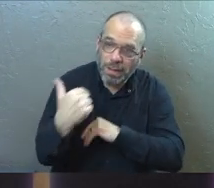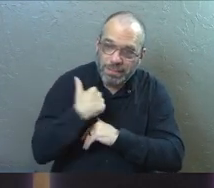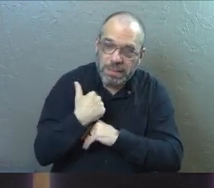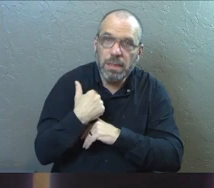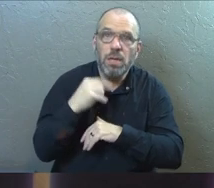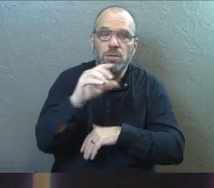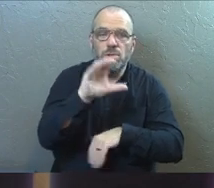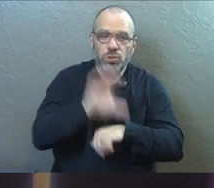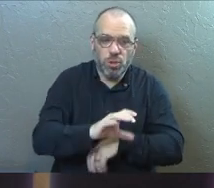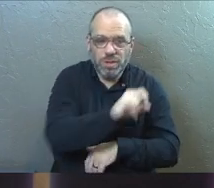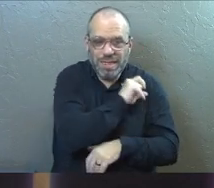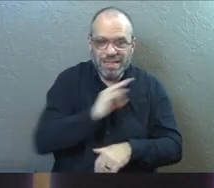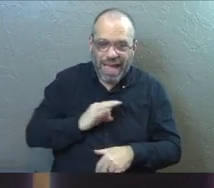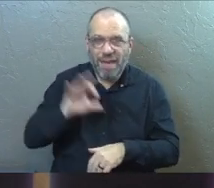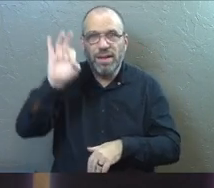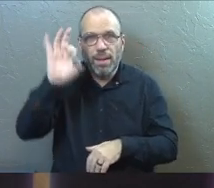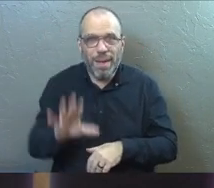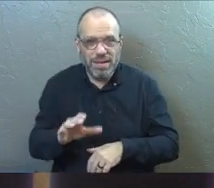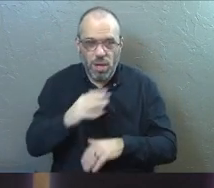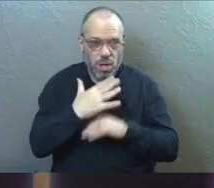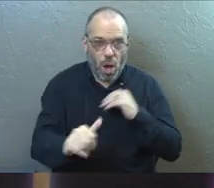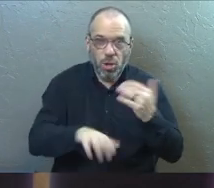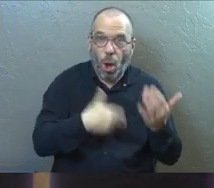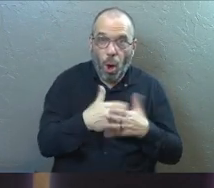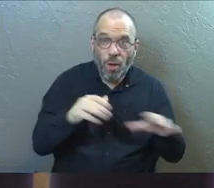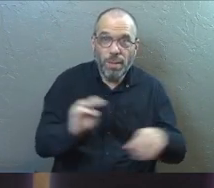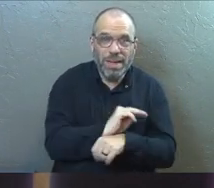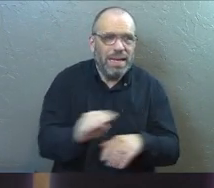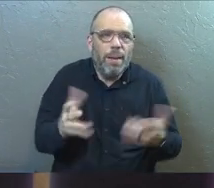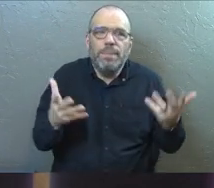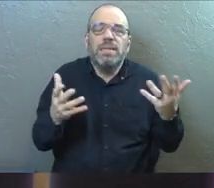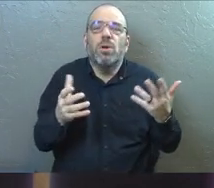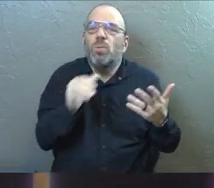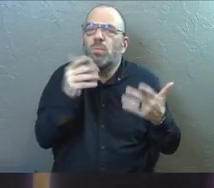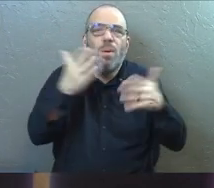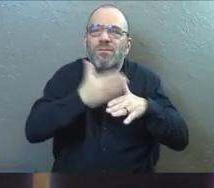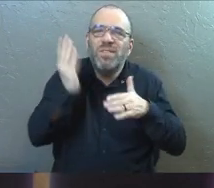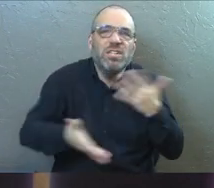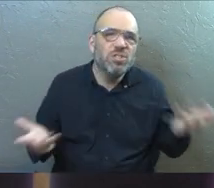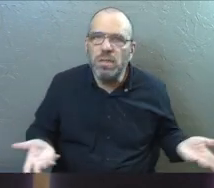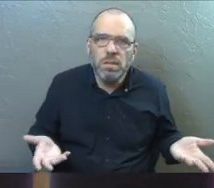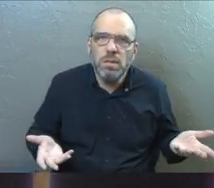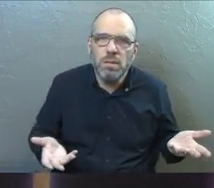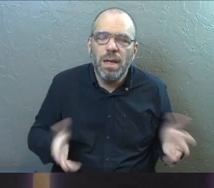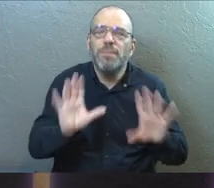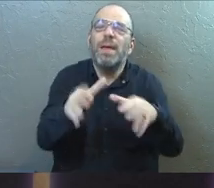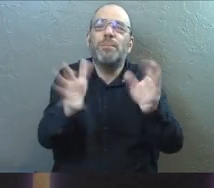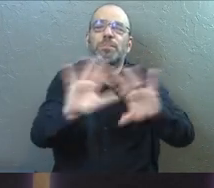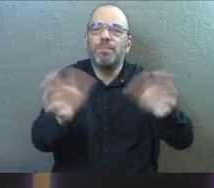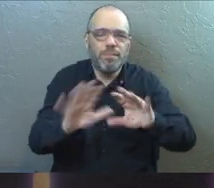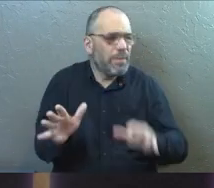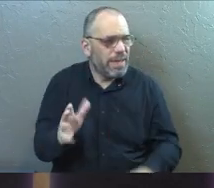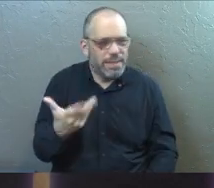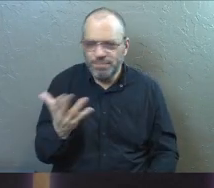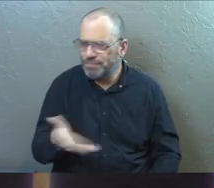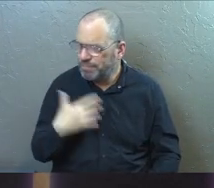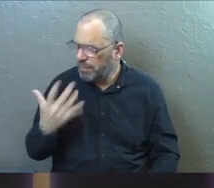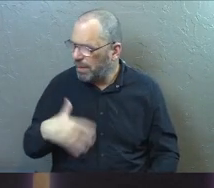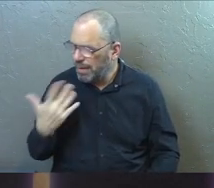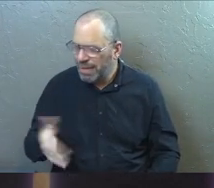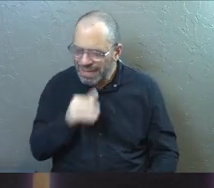Your church staff and the pastors and the elders are not called to do all the ministry because we won't get it done. And listen, this isn't some kind of